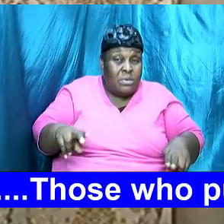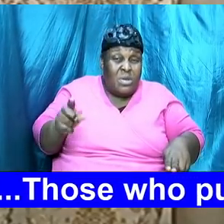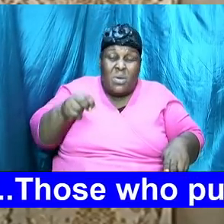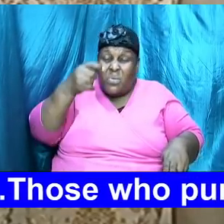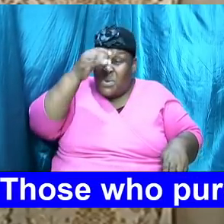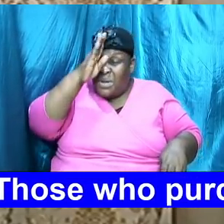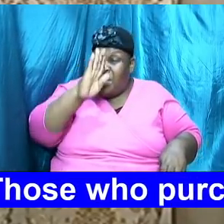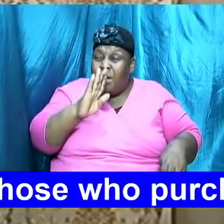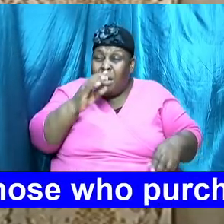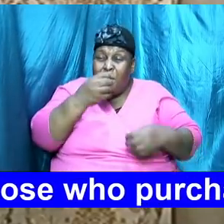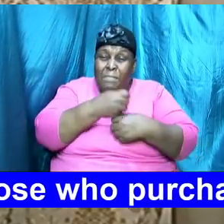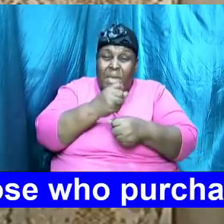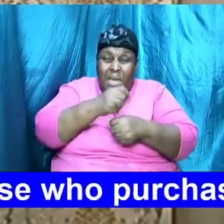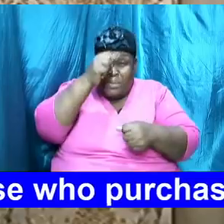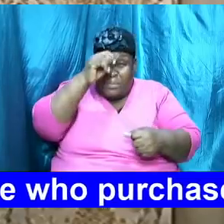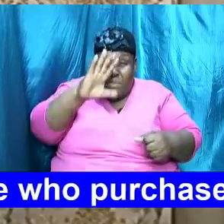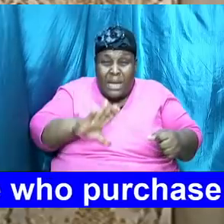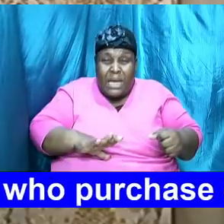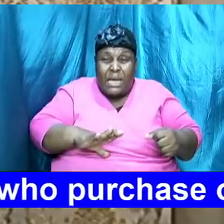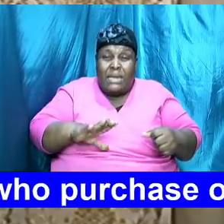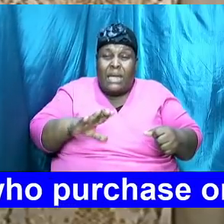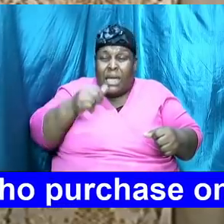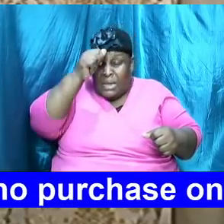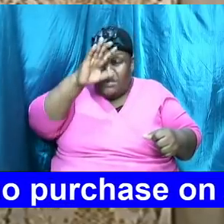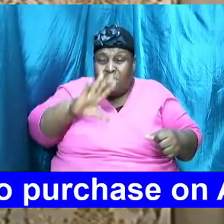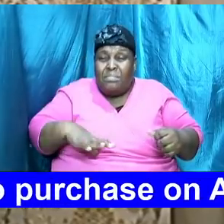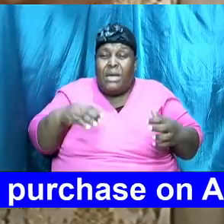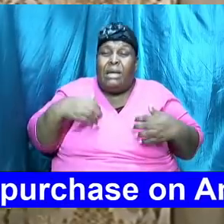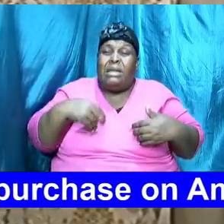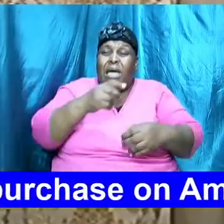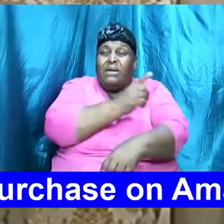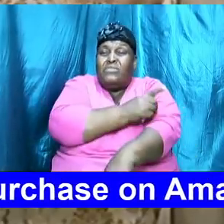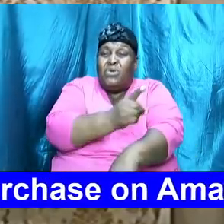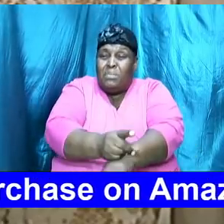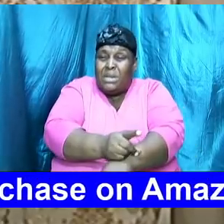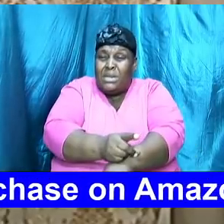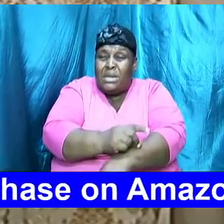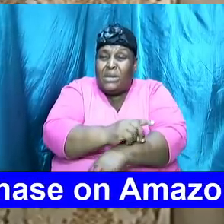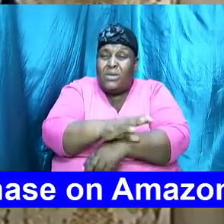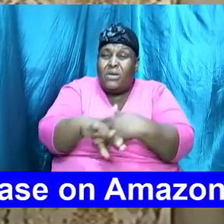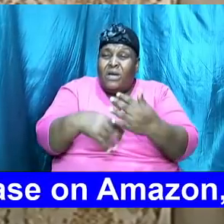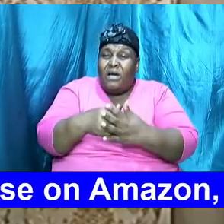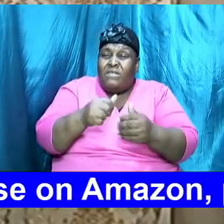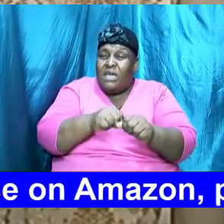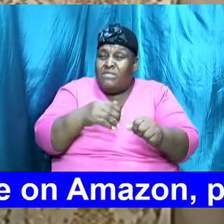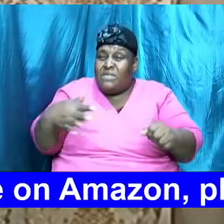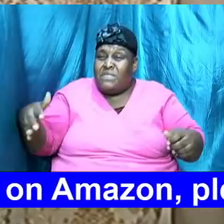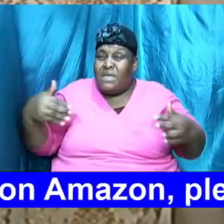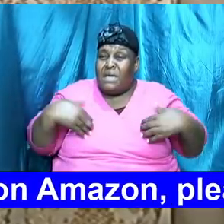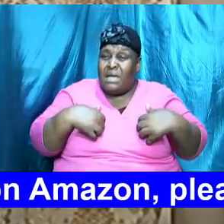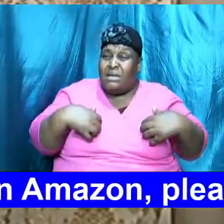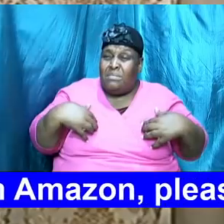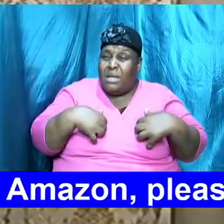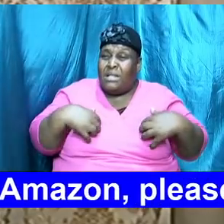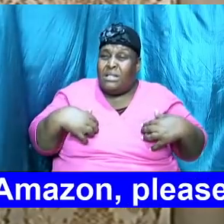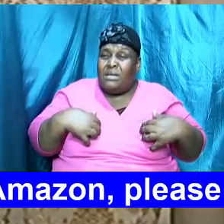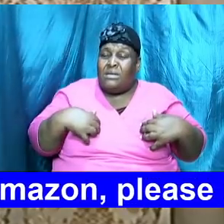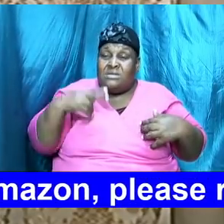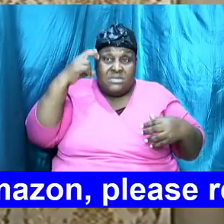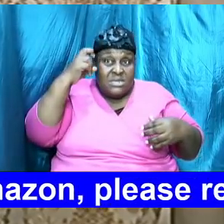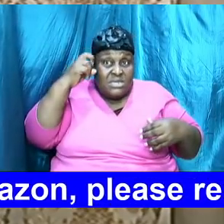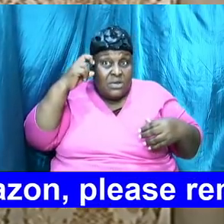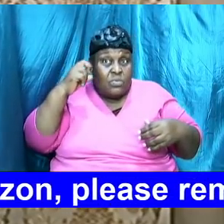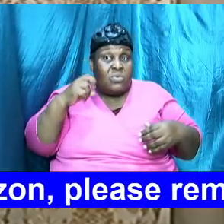blew into him and this man had dominion remember Satan was kicked out of heaven thrown out he had rebelled already so he was no